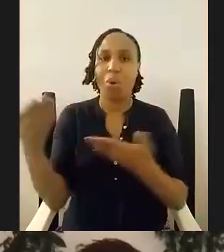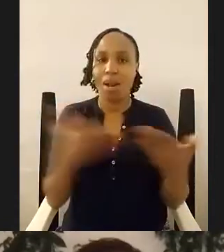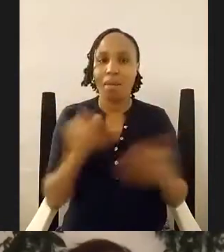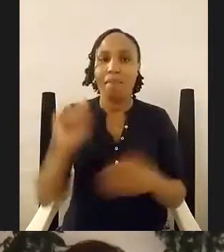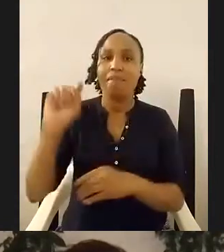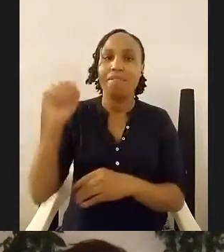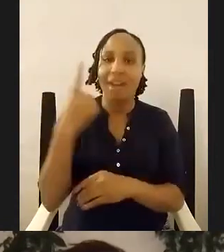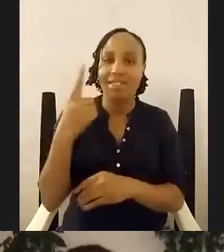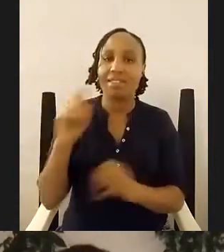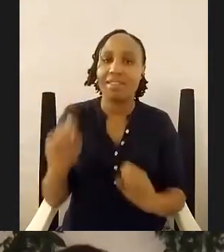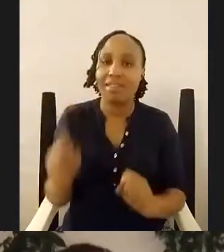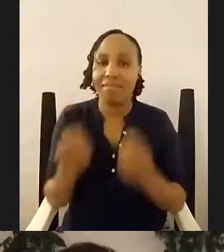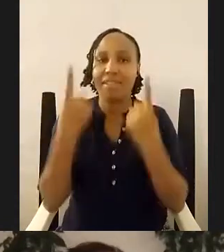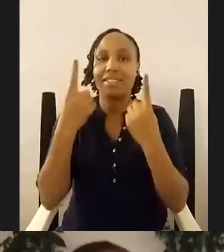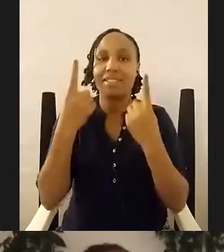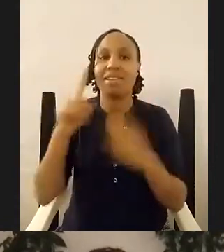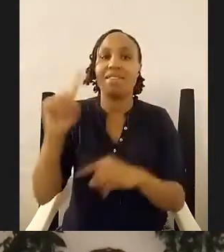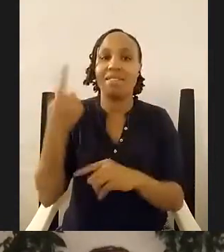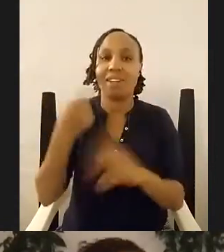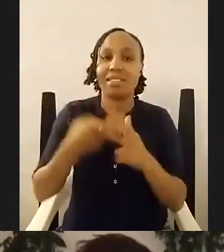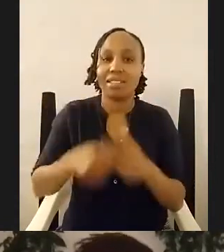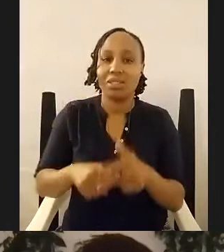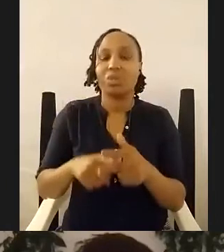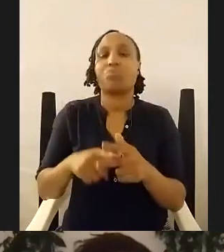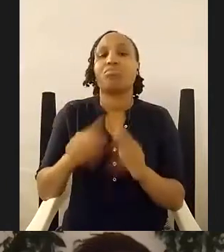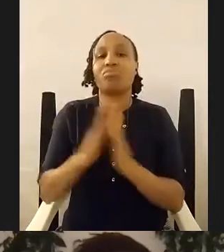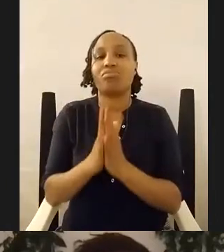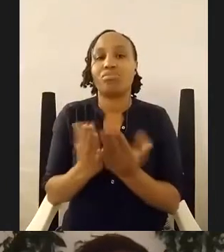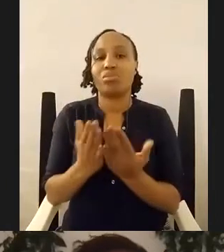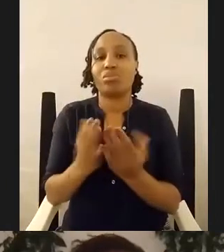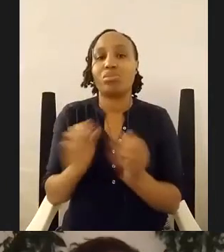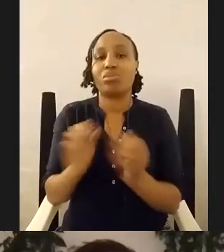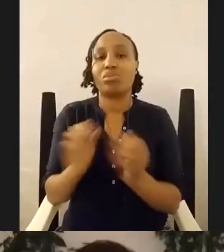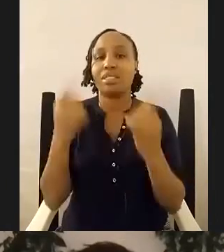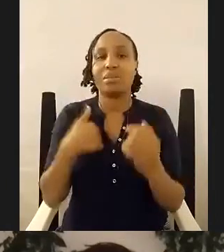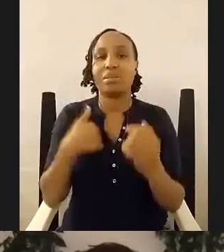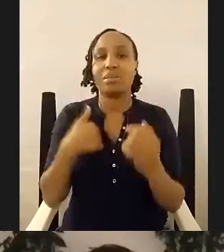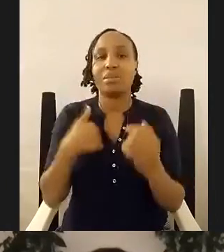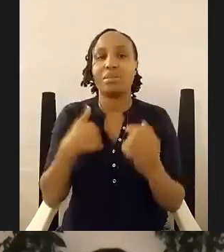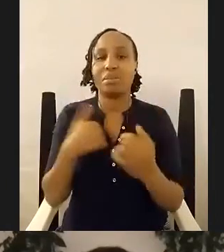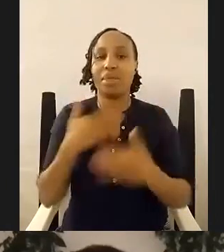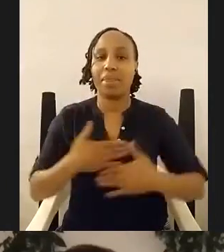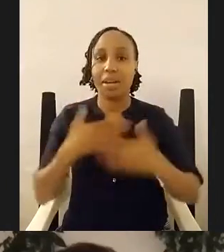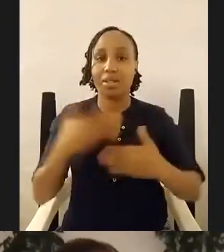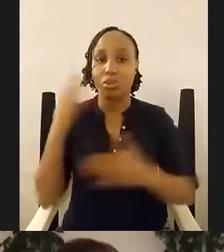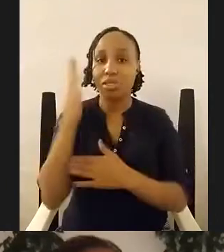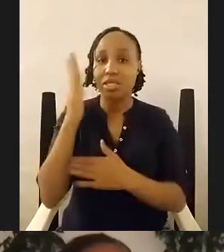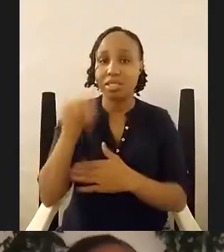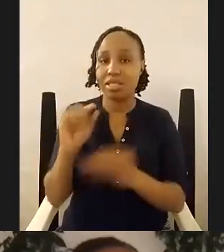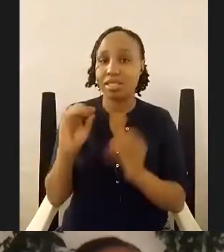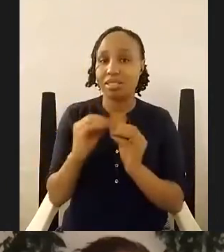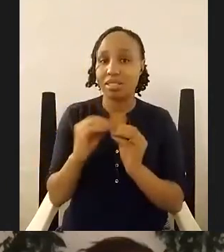edition of the nbl lit fest presented by bookbank i could not be more thrilled to be presenting this first session to you my name is wanjiro koinange